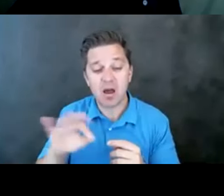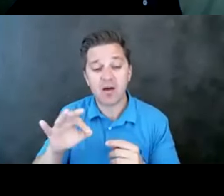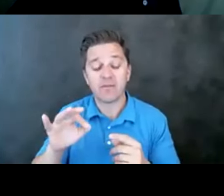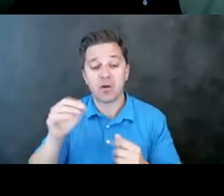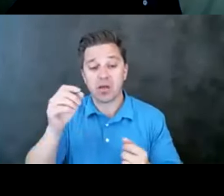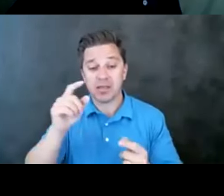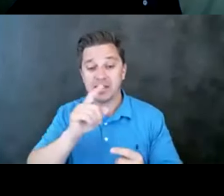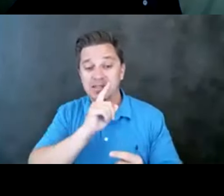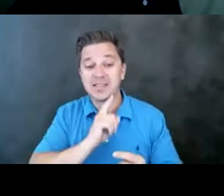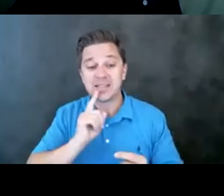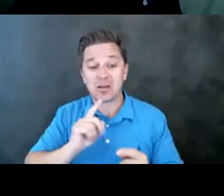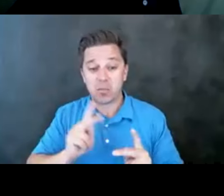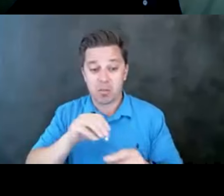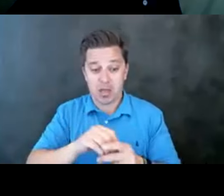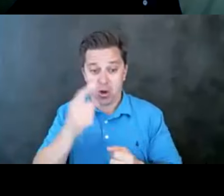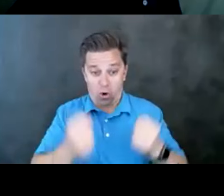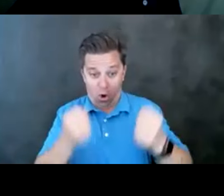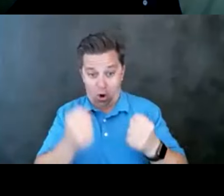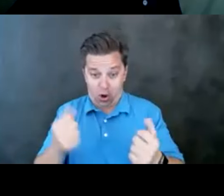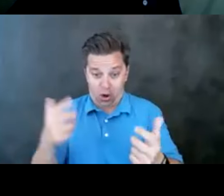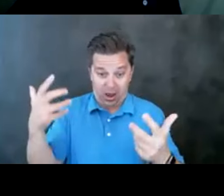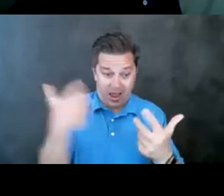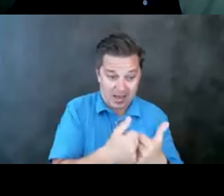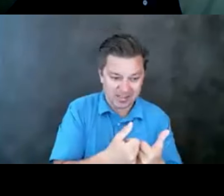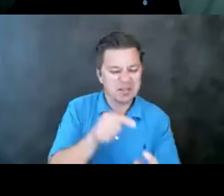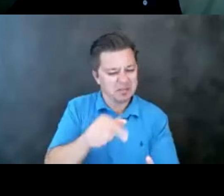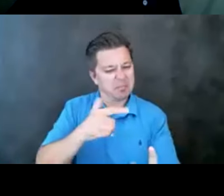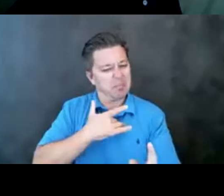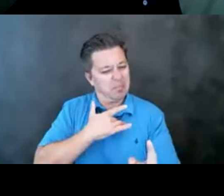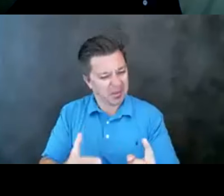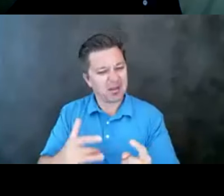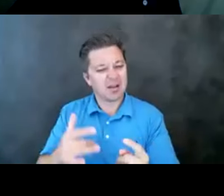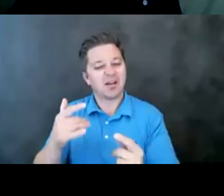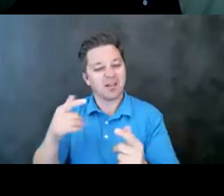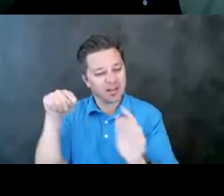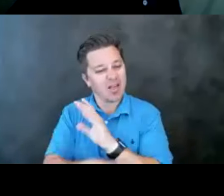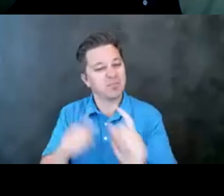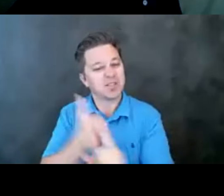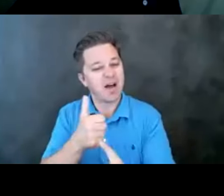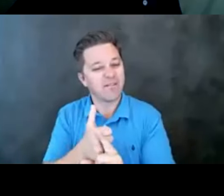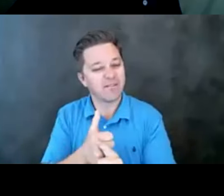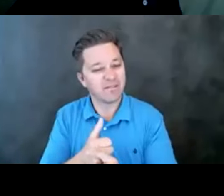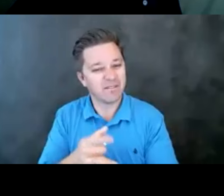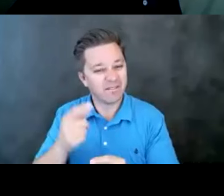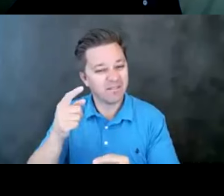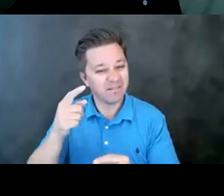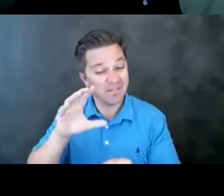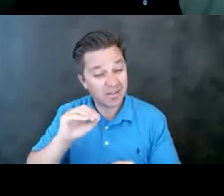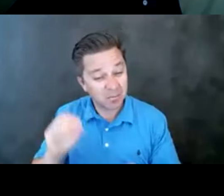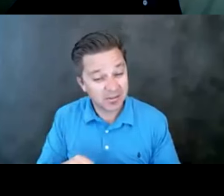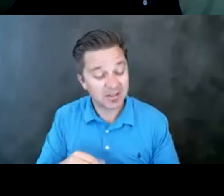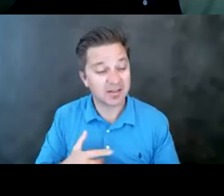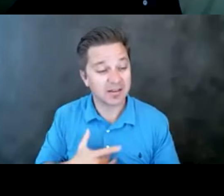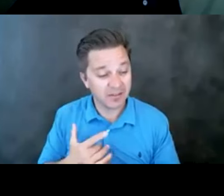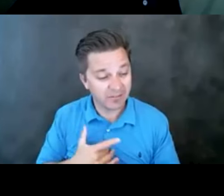as well. And we very rarely see car accidents ruled as a suicide. And when you look at suicide behaviors among diverse